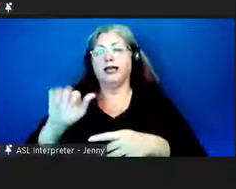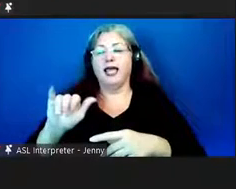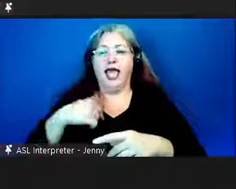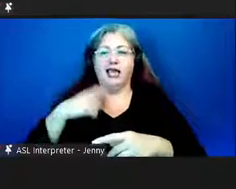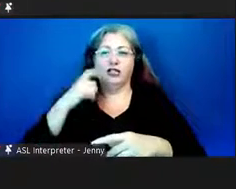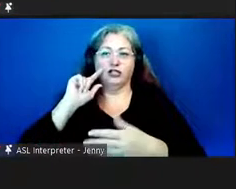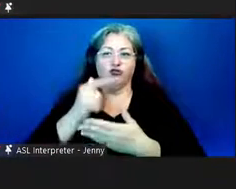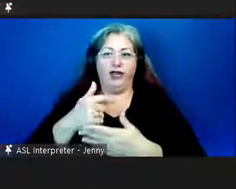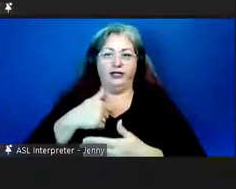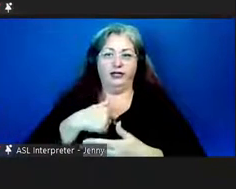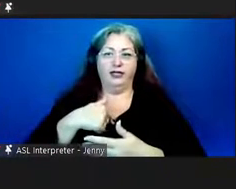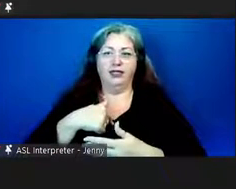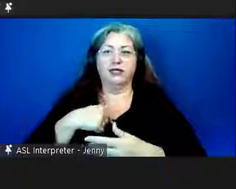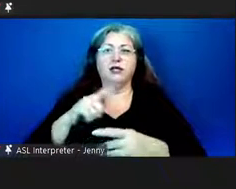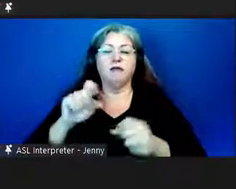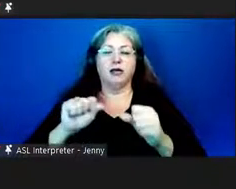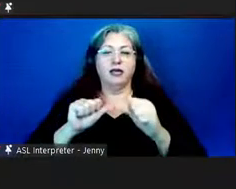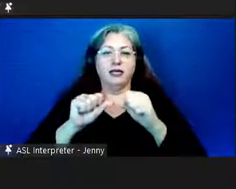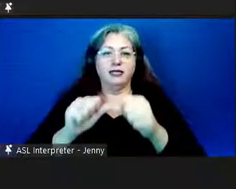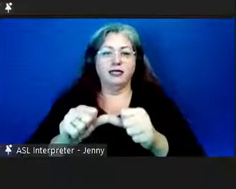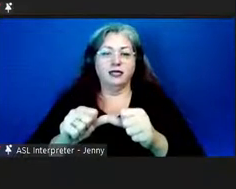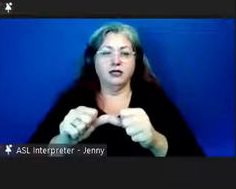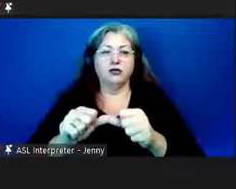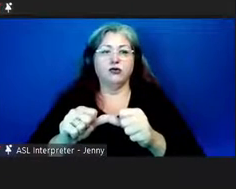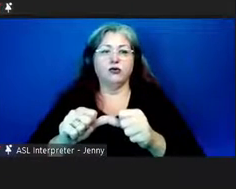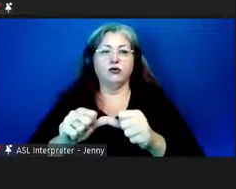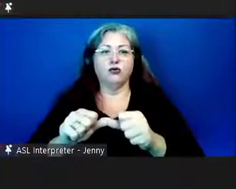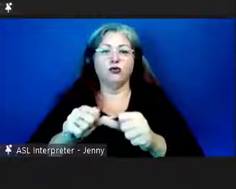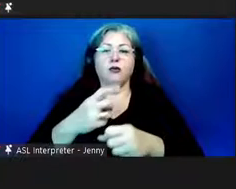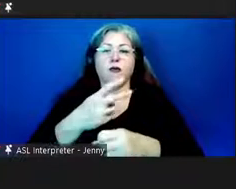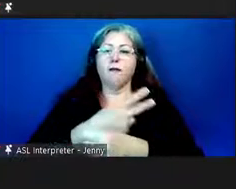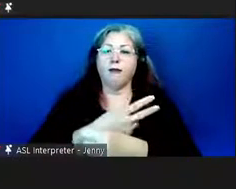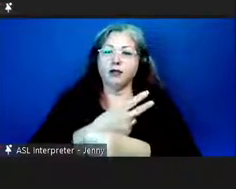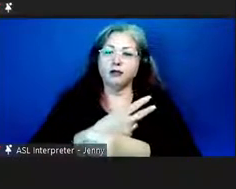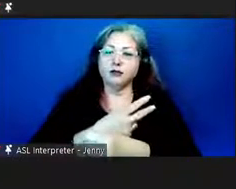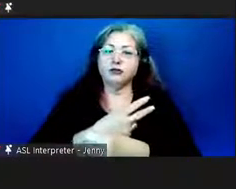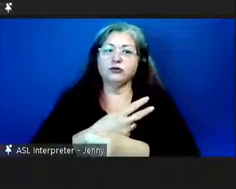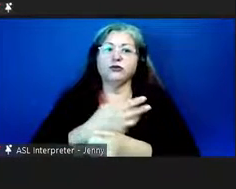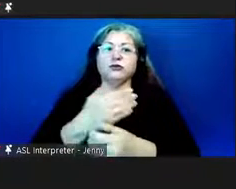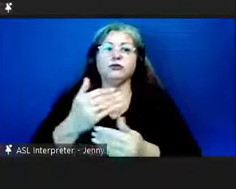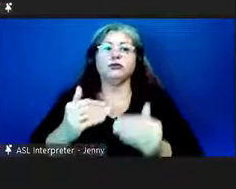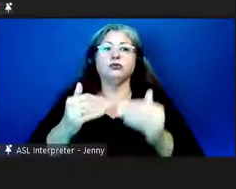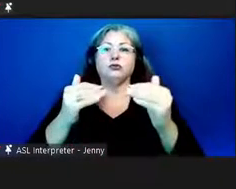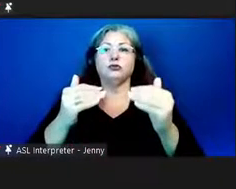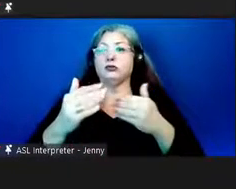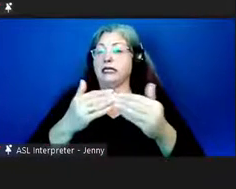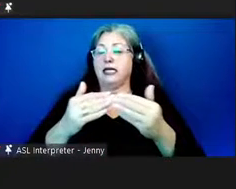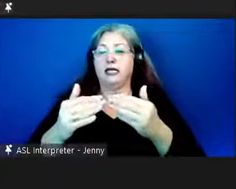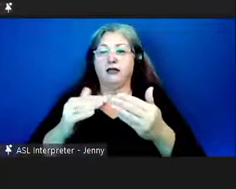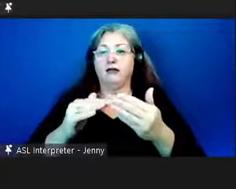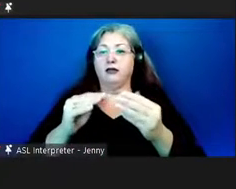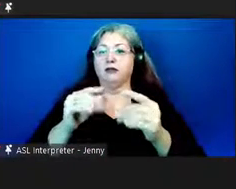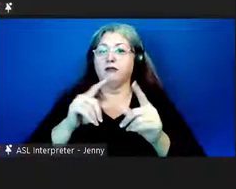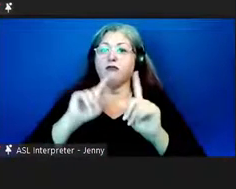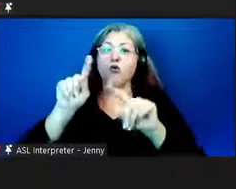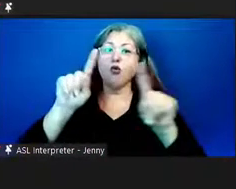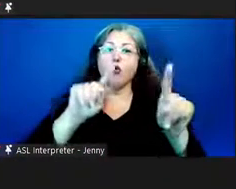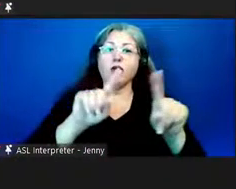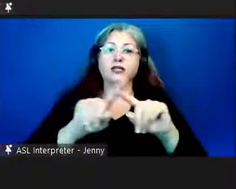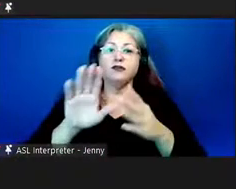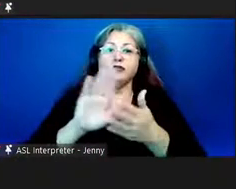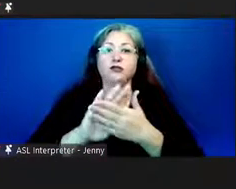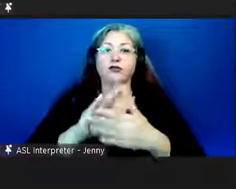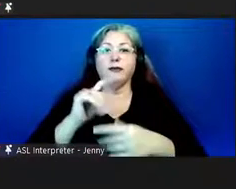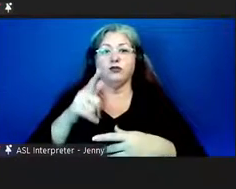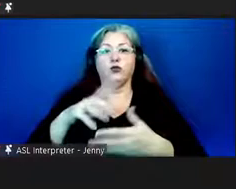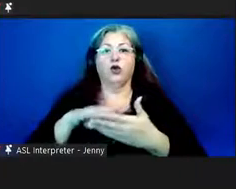graduated with, and you can continue on to master's and even go to different schools. Just because you